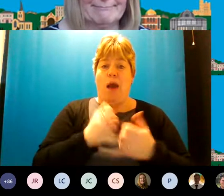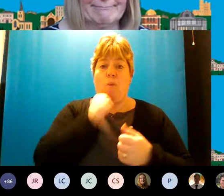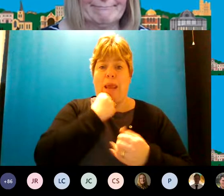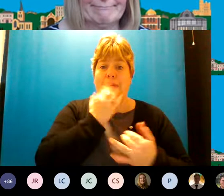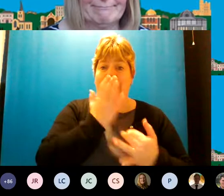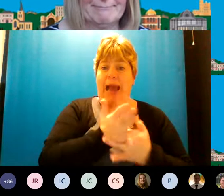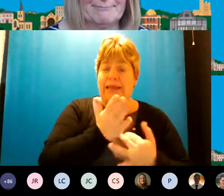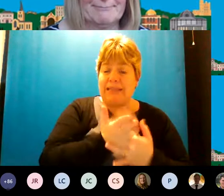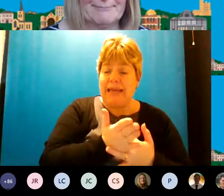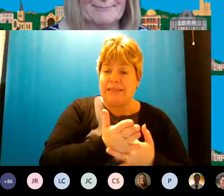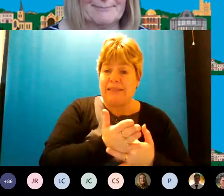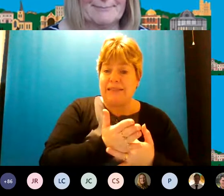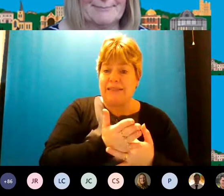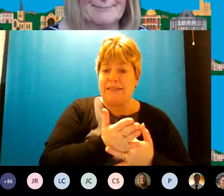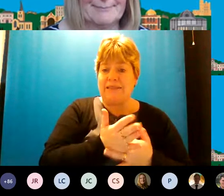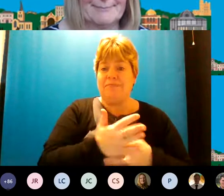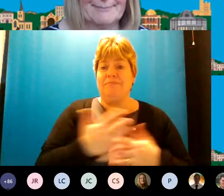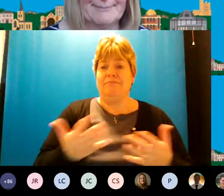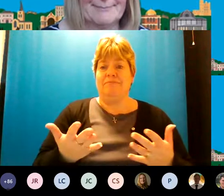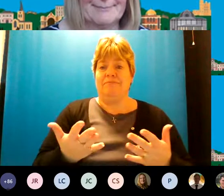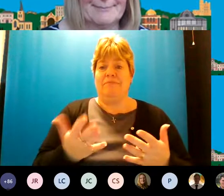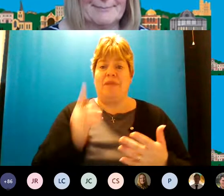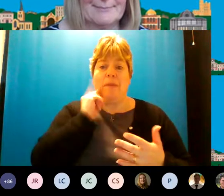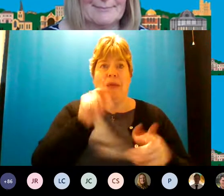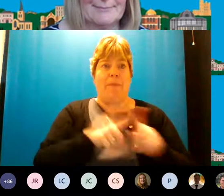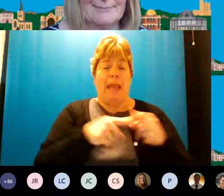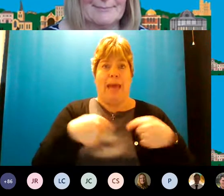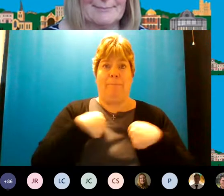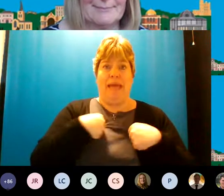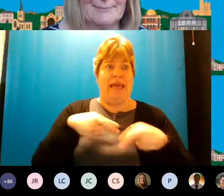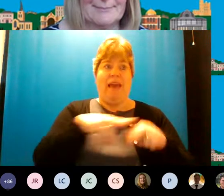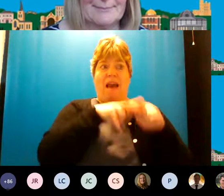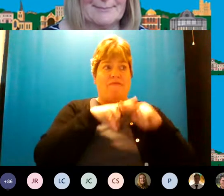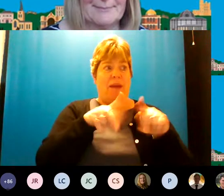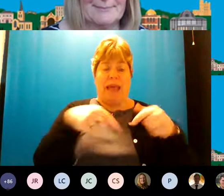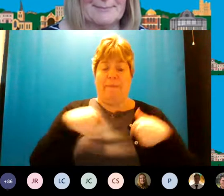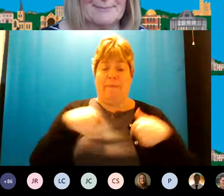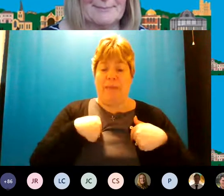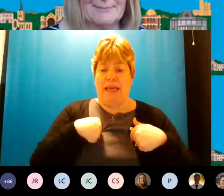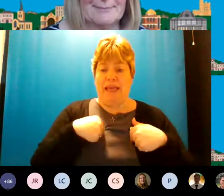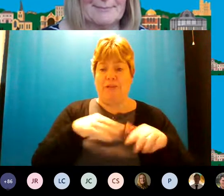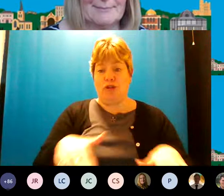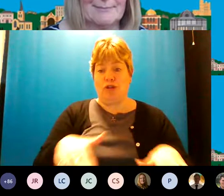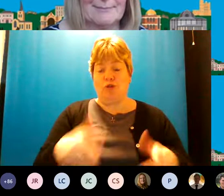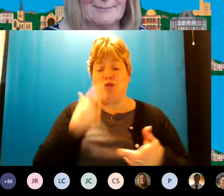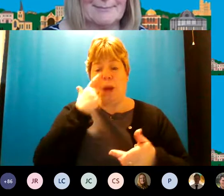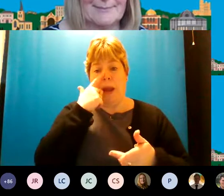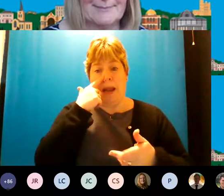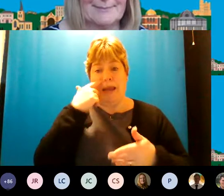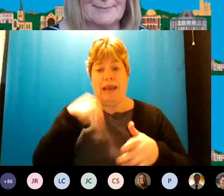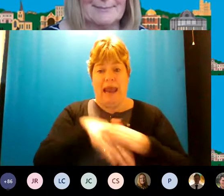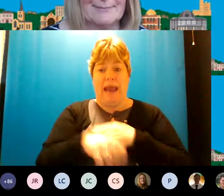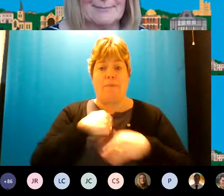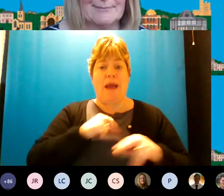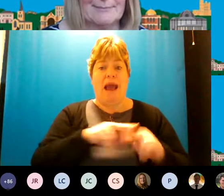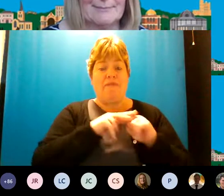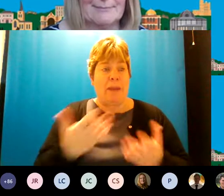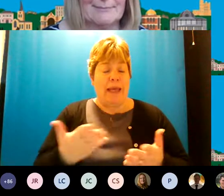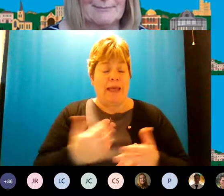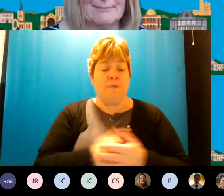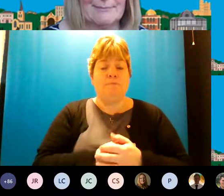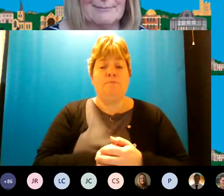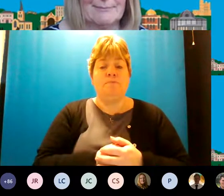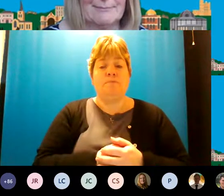um by obviously people like me families like me children in my family um